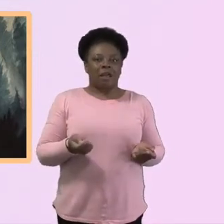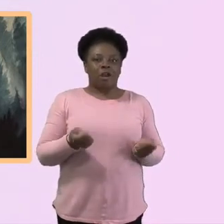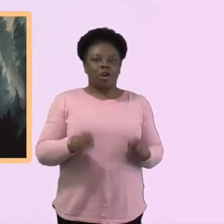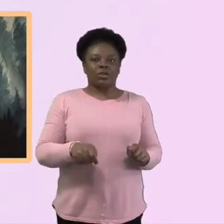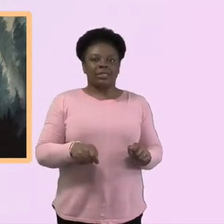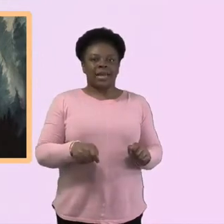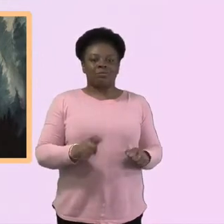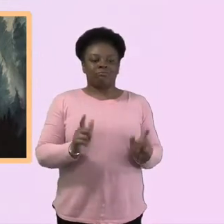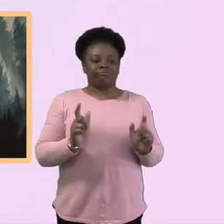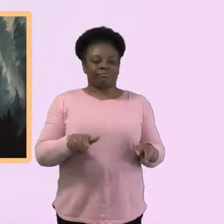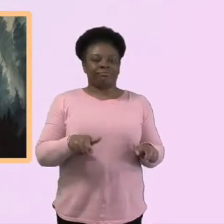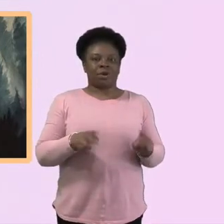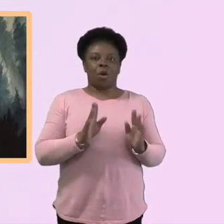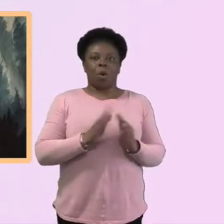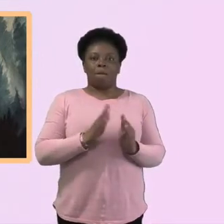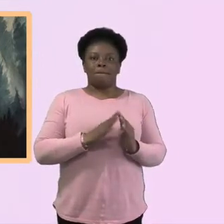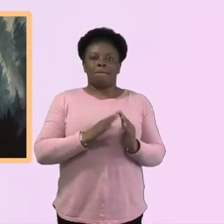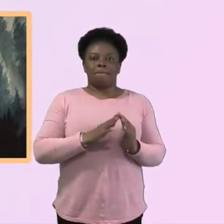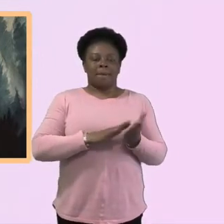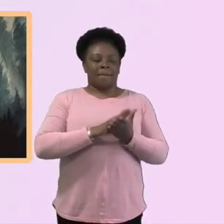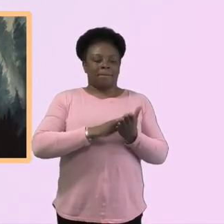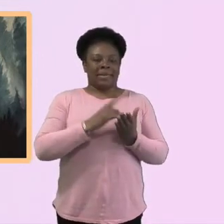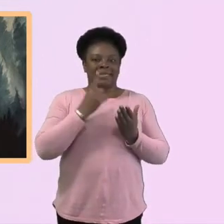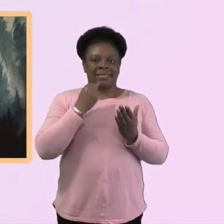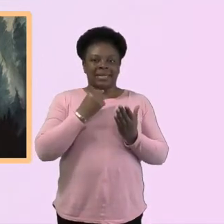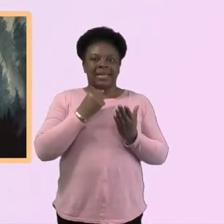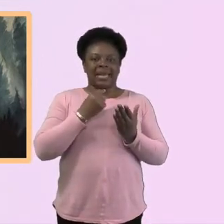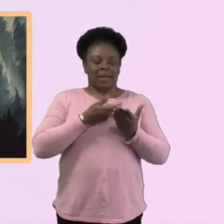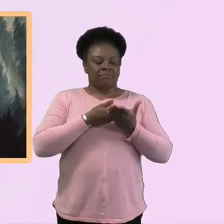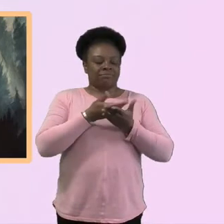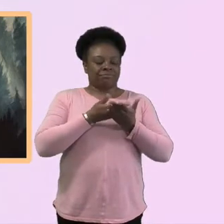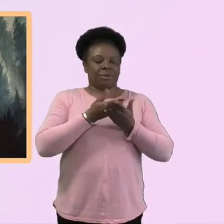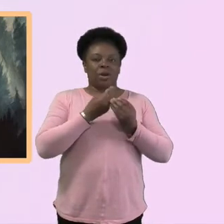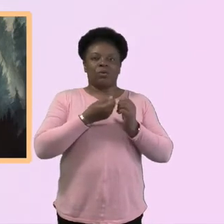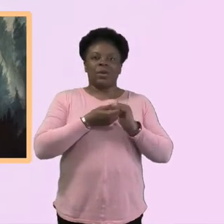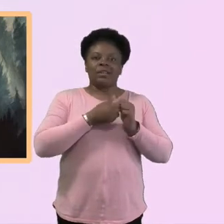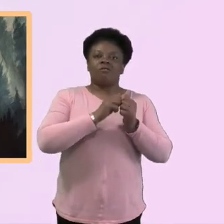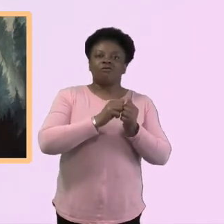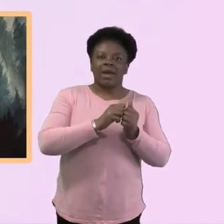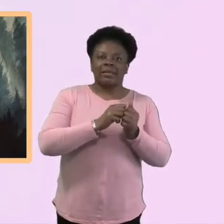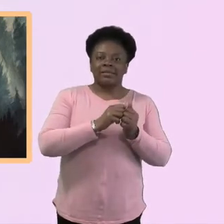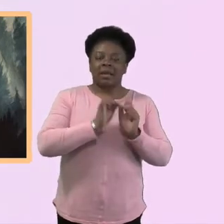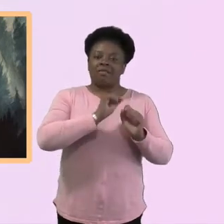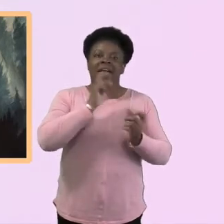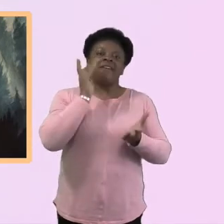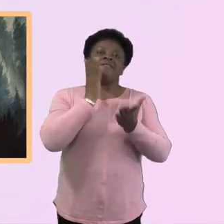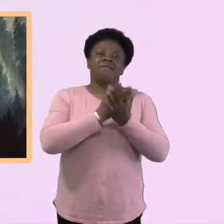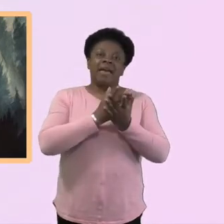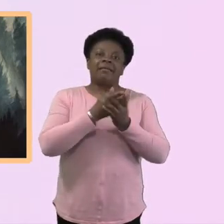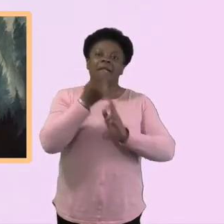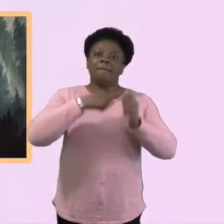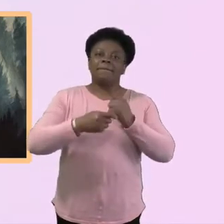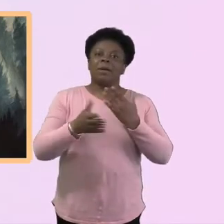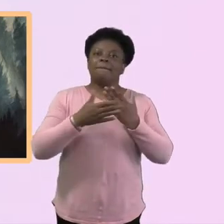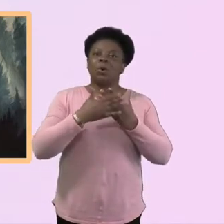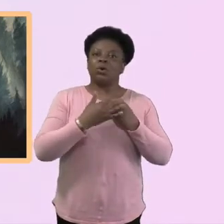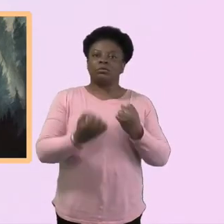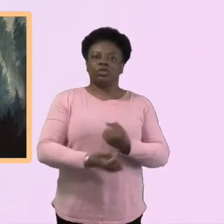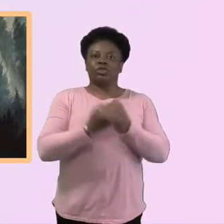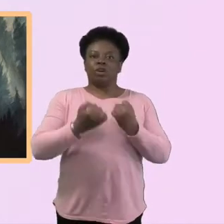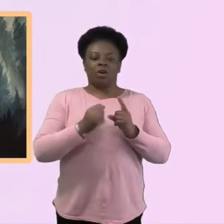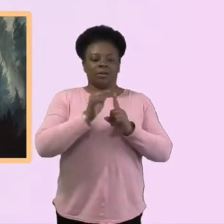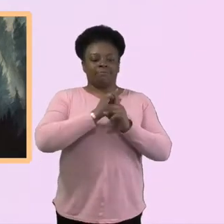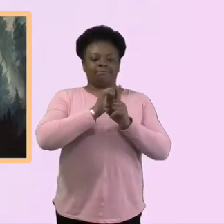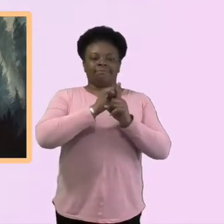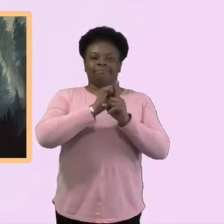with their friends. Uh, and I think actually come back with a much stronger faith than they did before. Hmm. see,